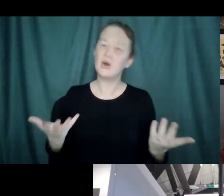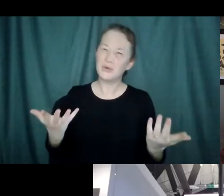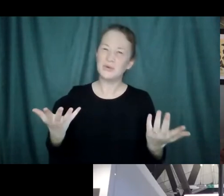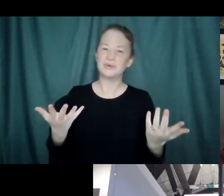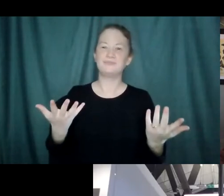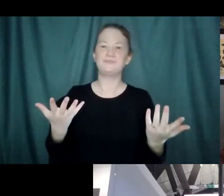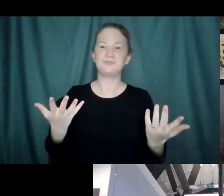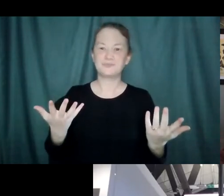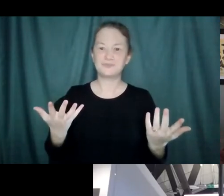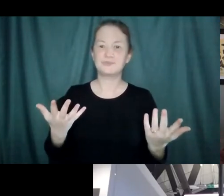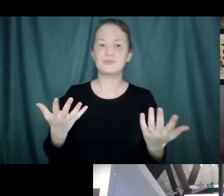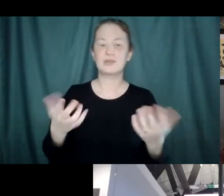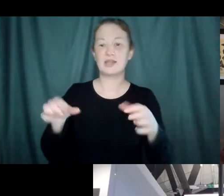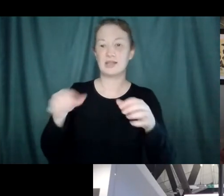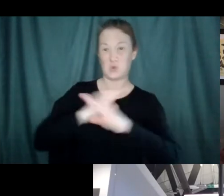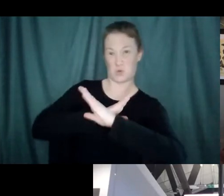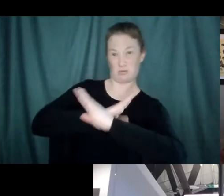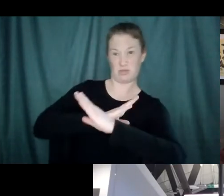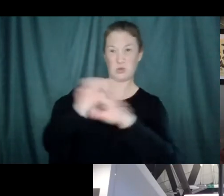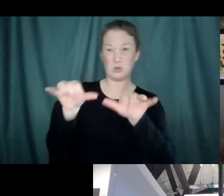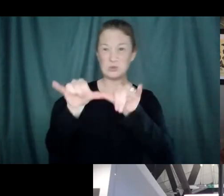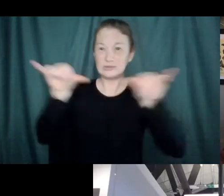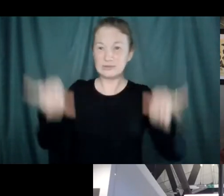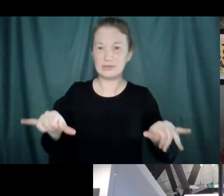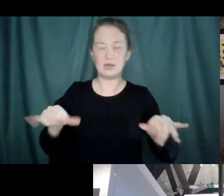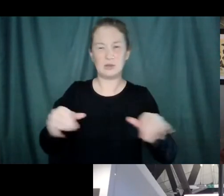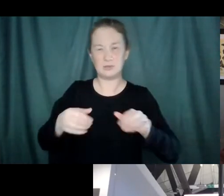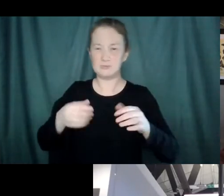why the immune system is so tightly regulated